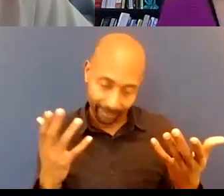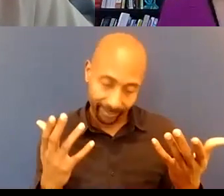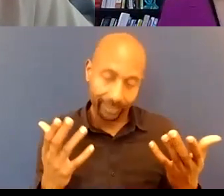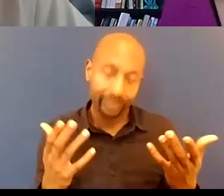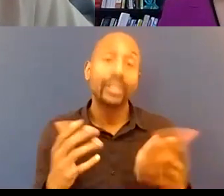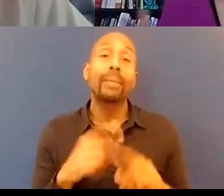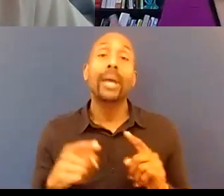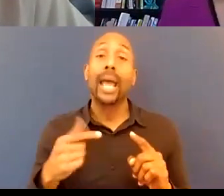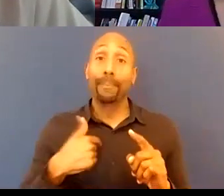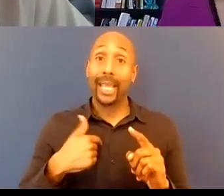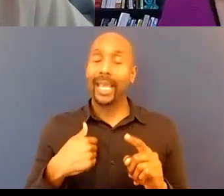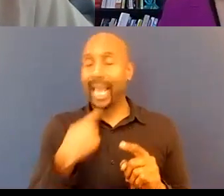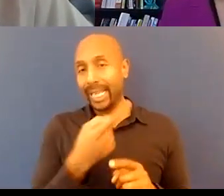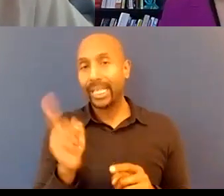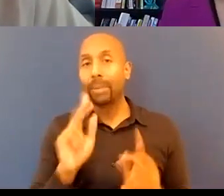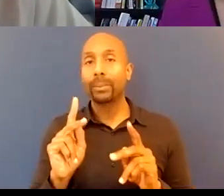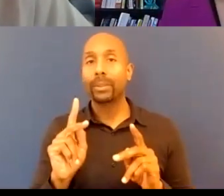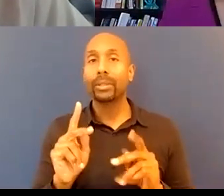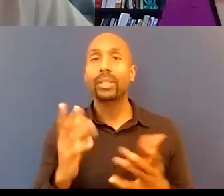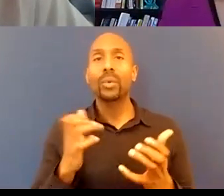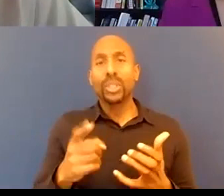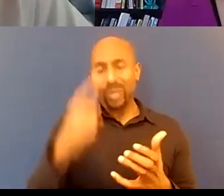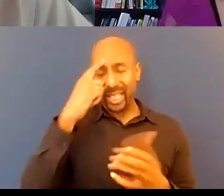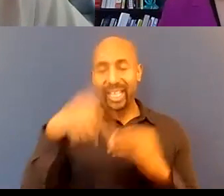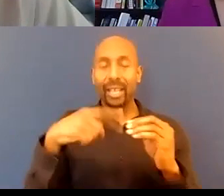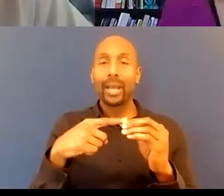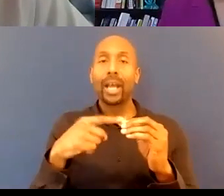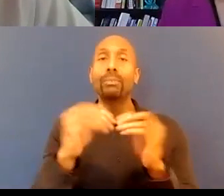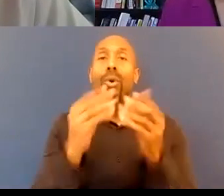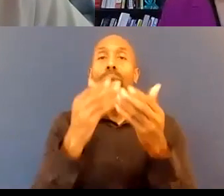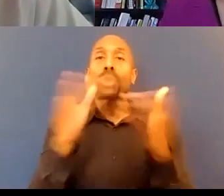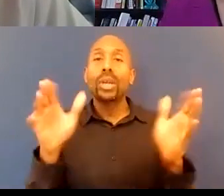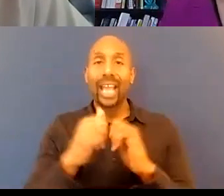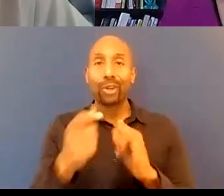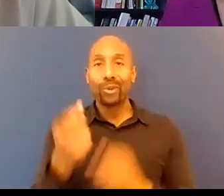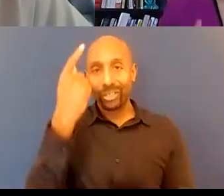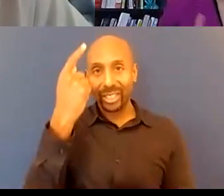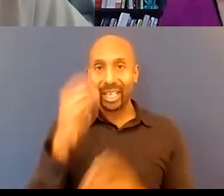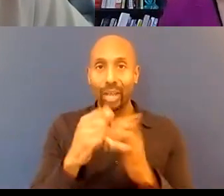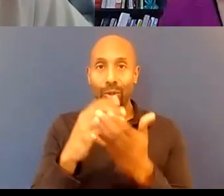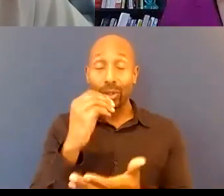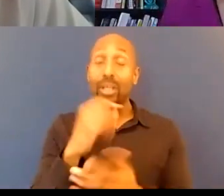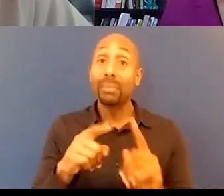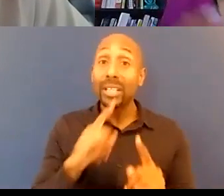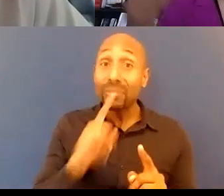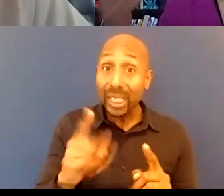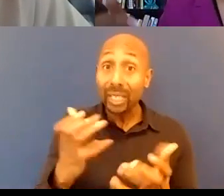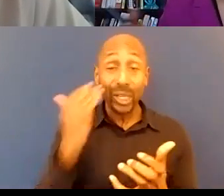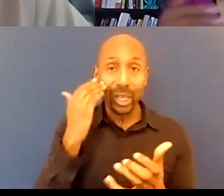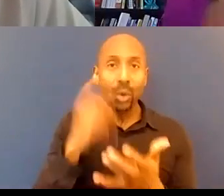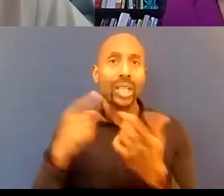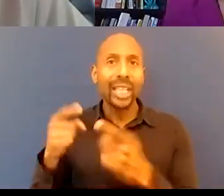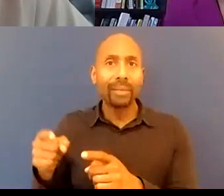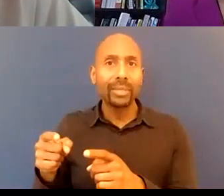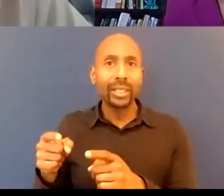think about is broaden how you're understanding and learning but if you really want to know what's going on talk to the people who are closest to the problem the